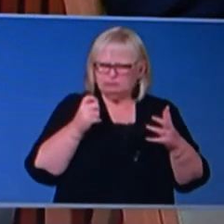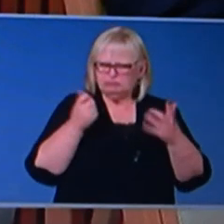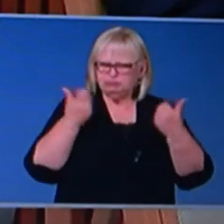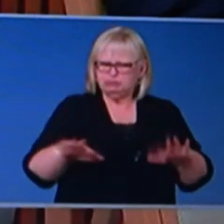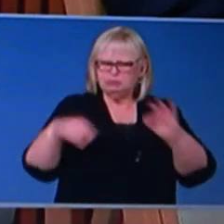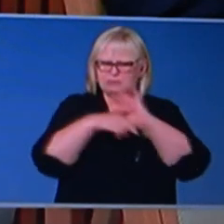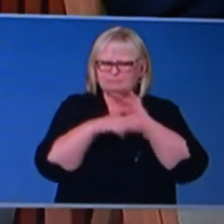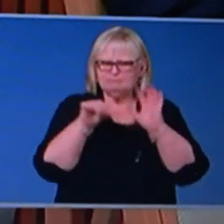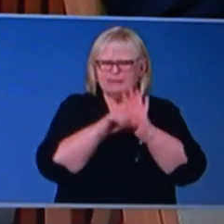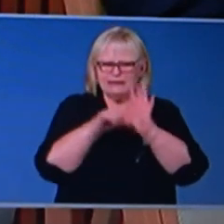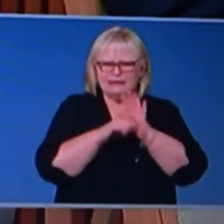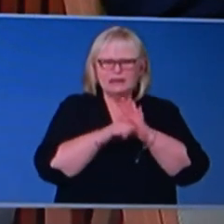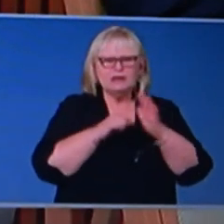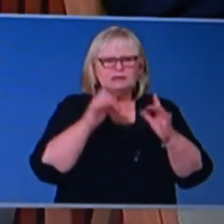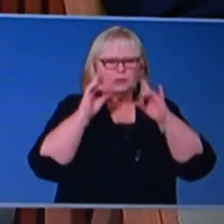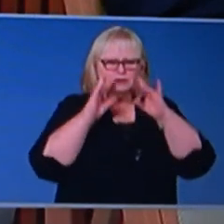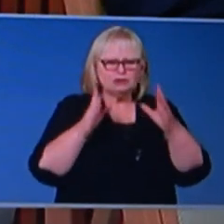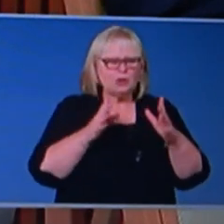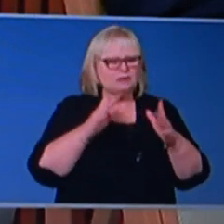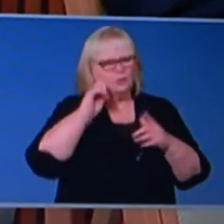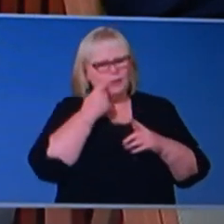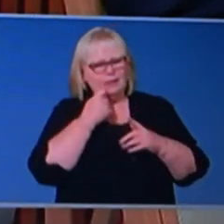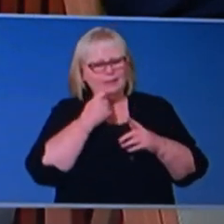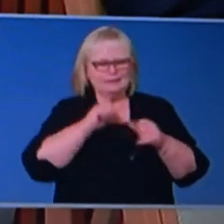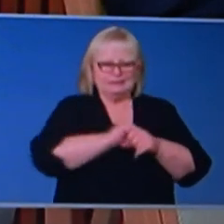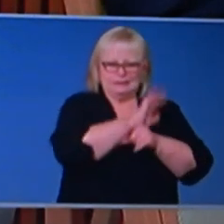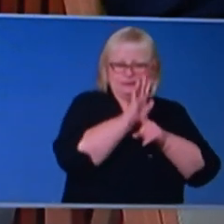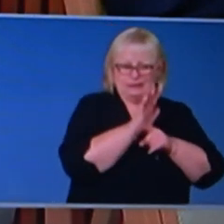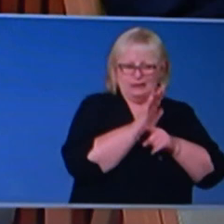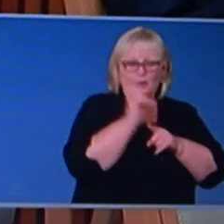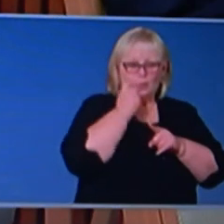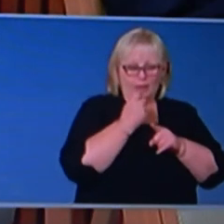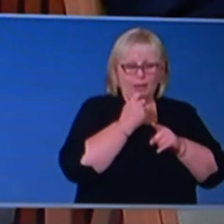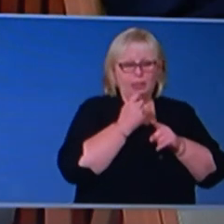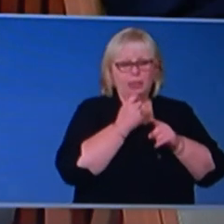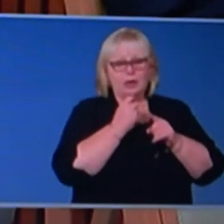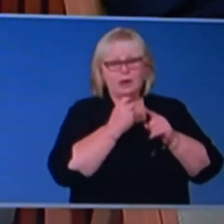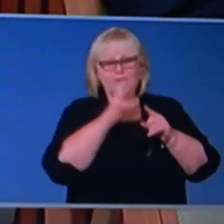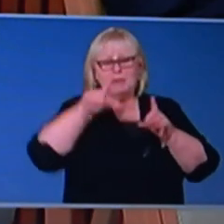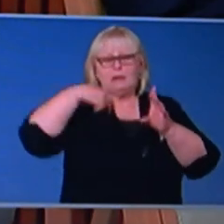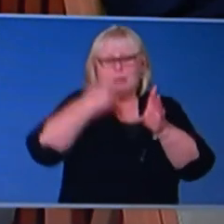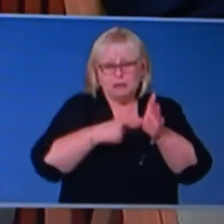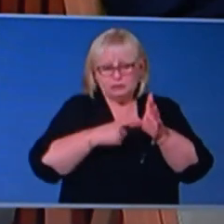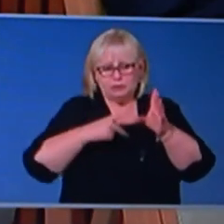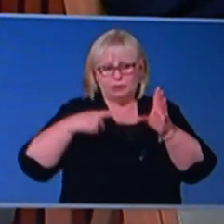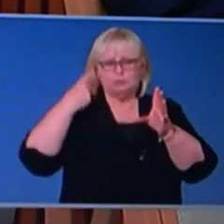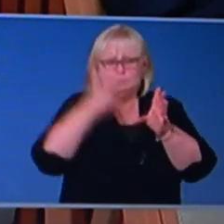it does suggest that the negative hit, um, from coronavirus is going to drag well on into next year, at least from that, even beyond